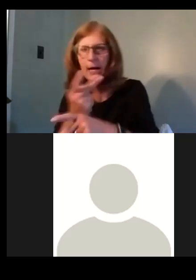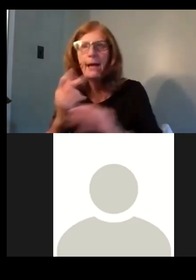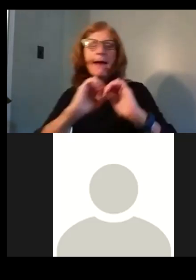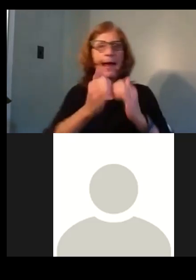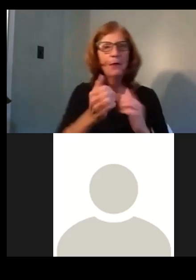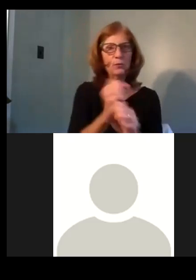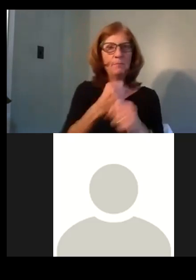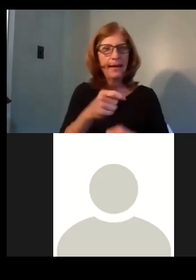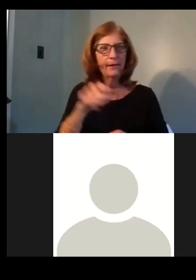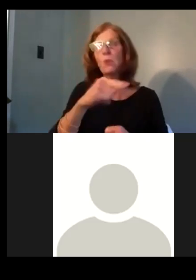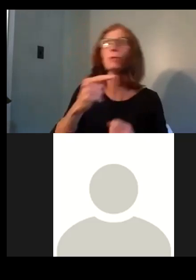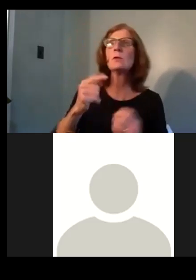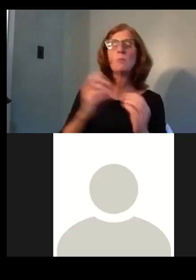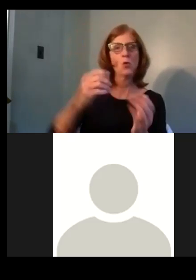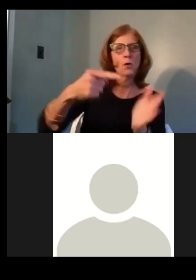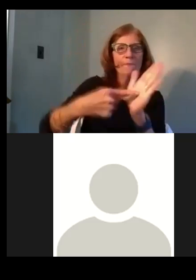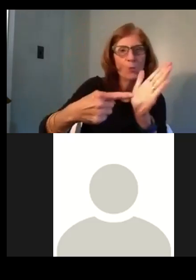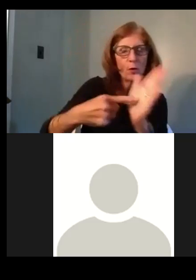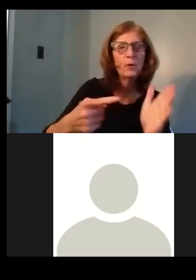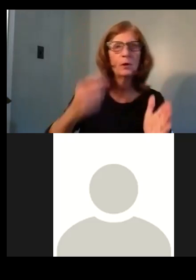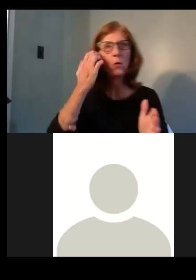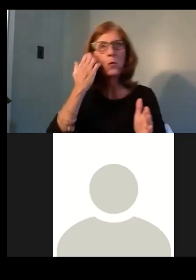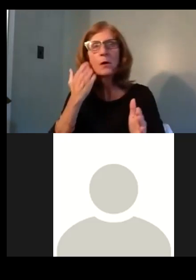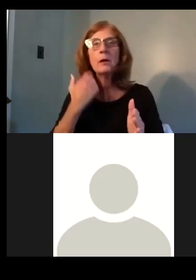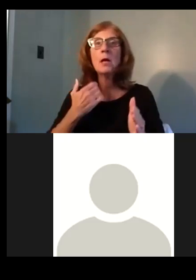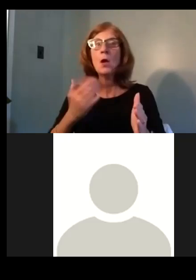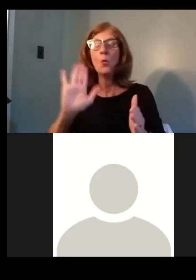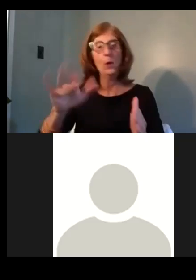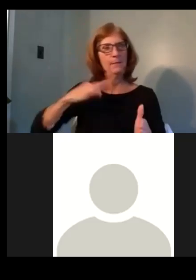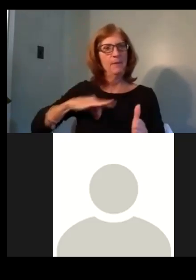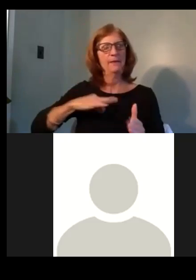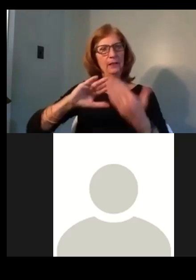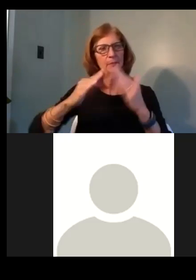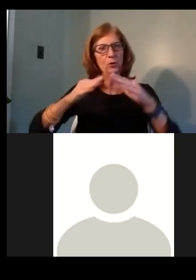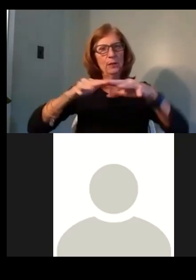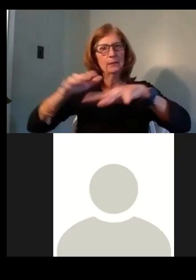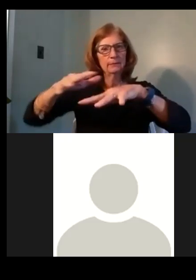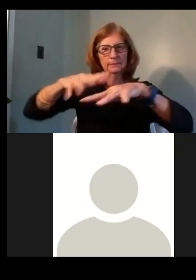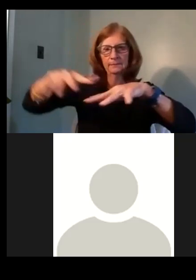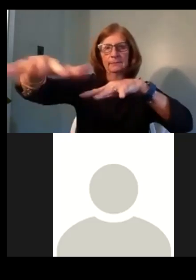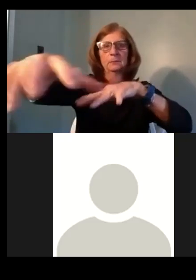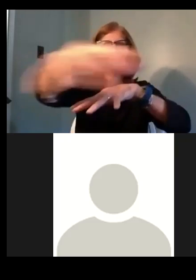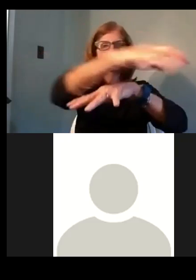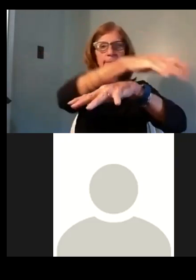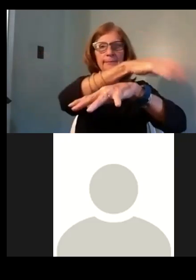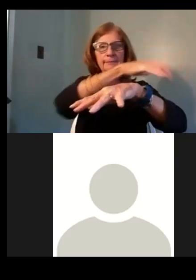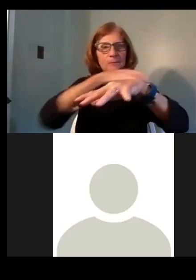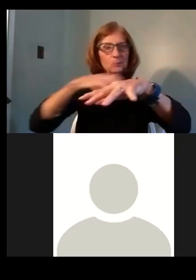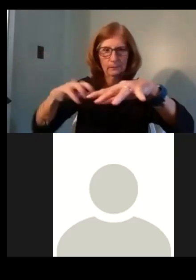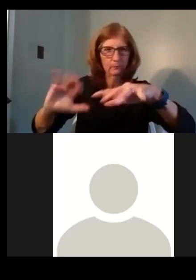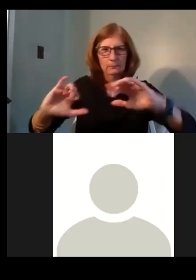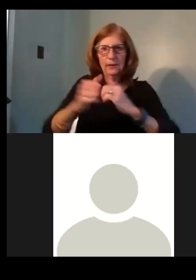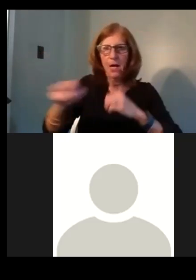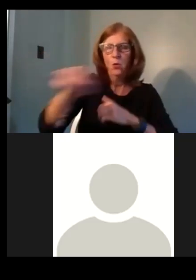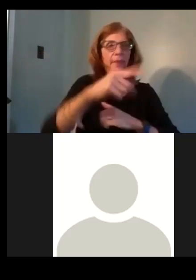or what we can get for communities, um, surrounding, um, this development in terms of, um, benefits and,